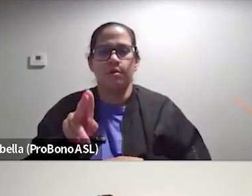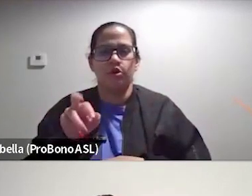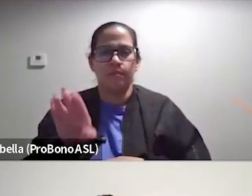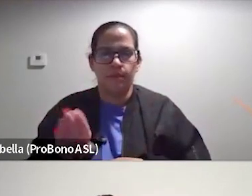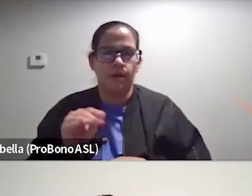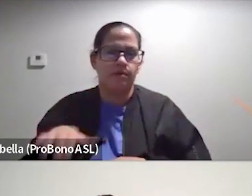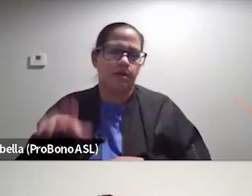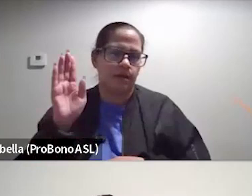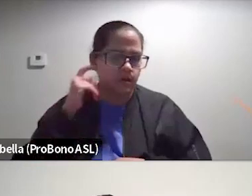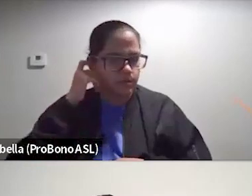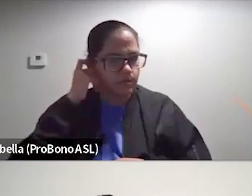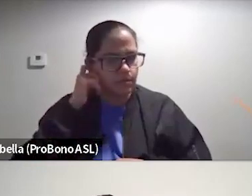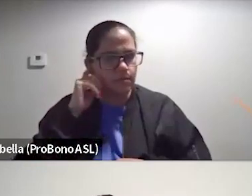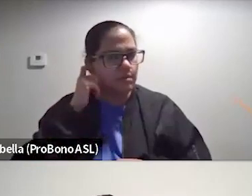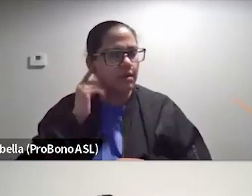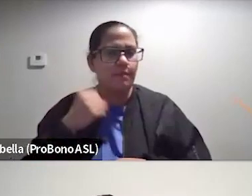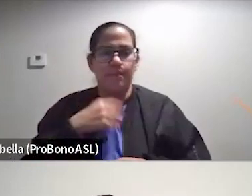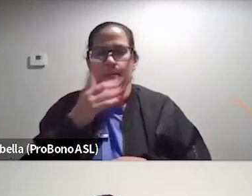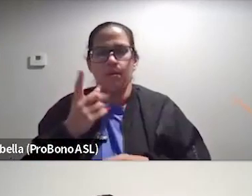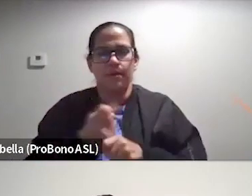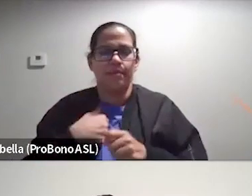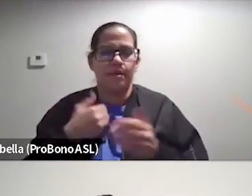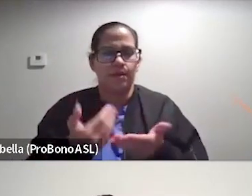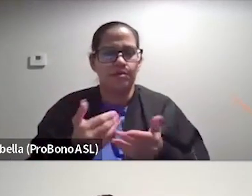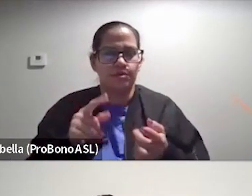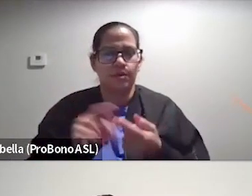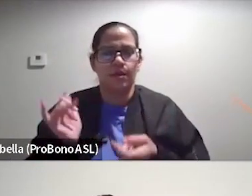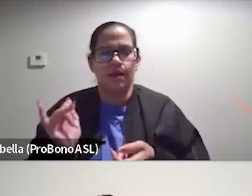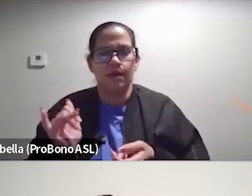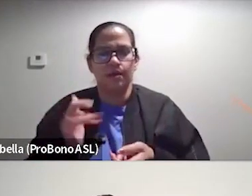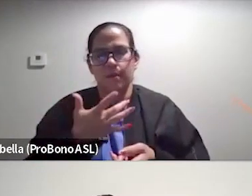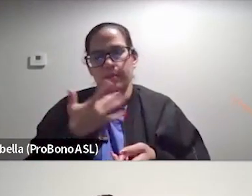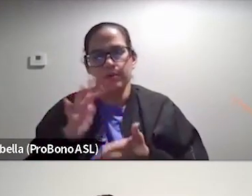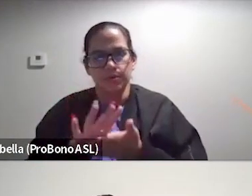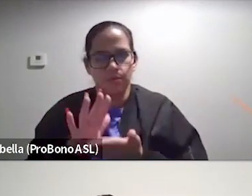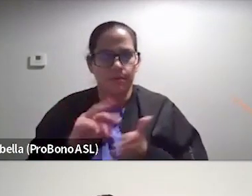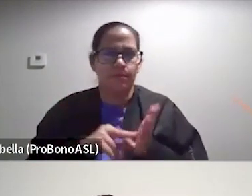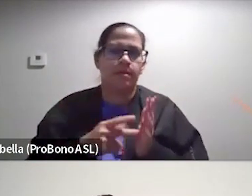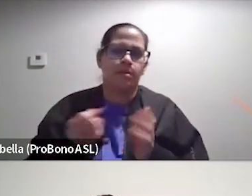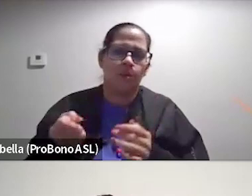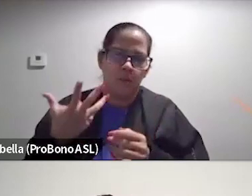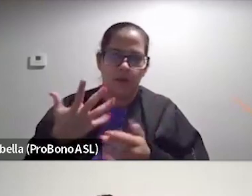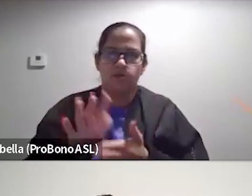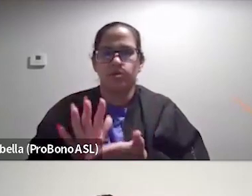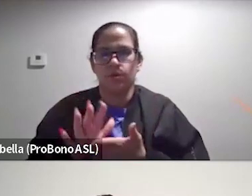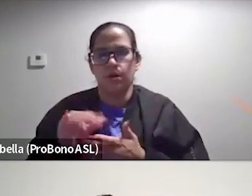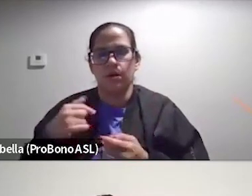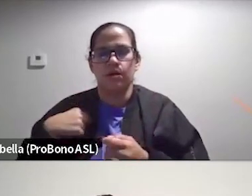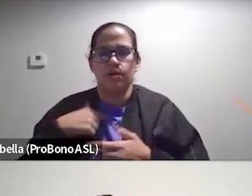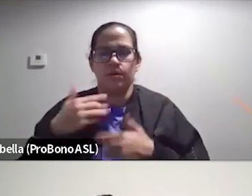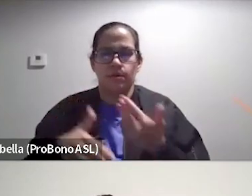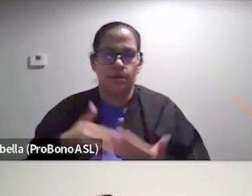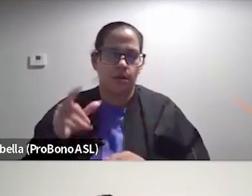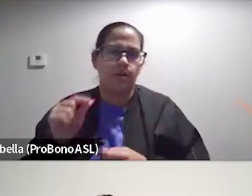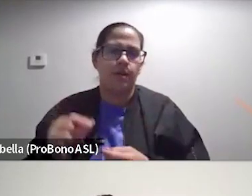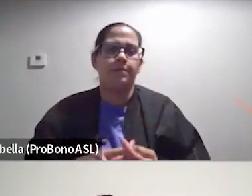and my mom was always like trying to get me closer to like the better schools, which always meant like the wider schools, like as we would go along and go